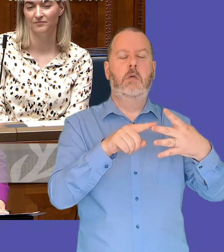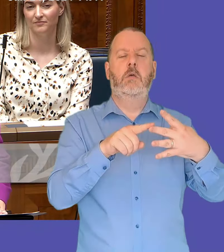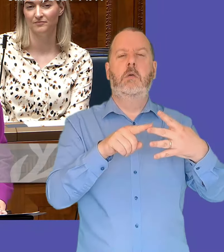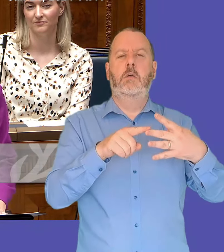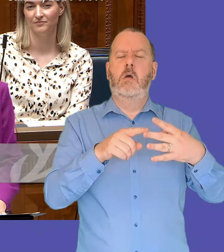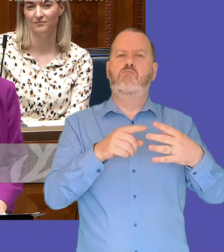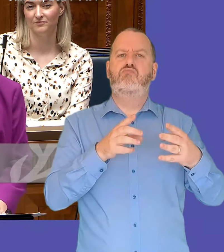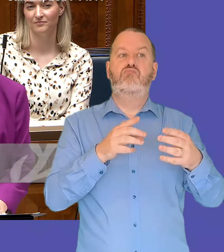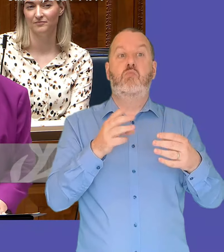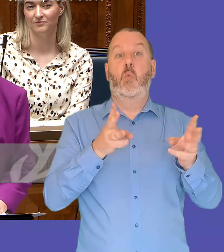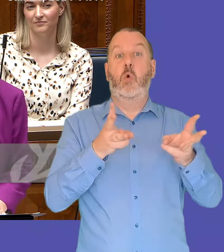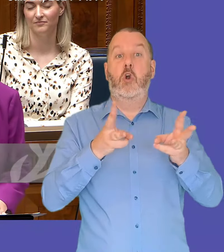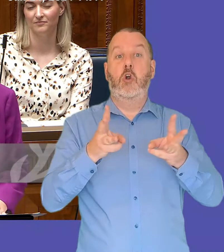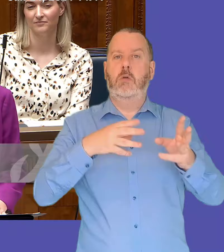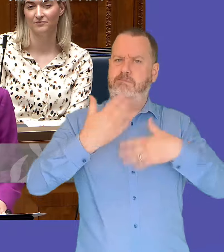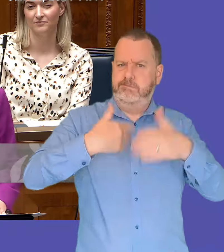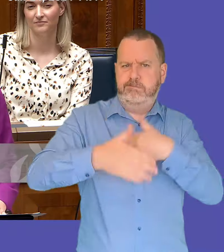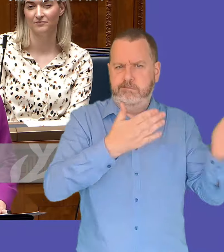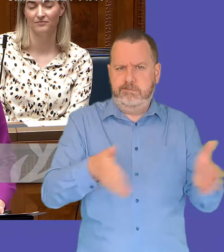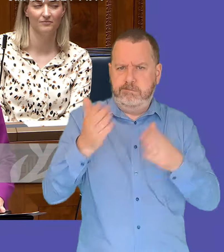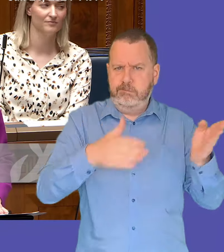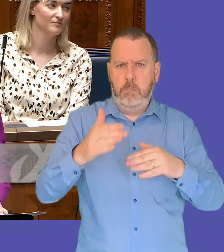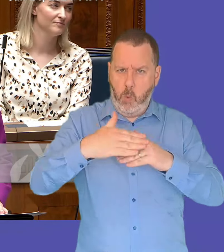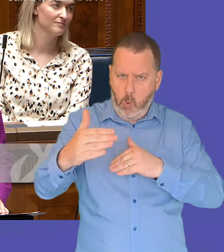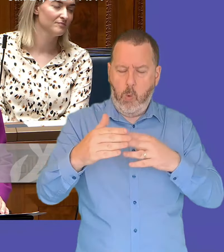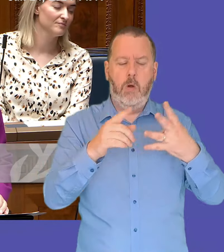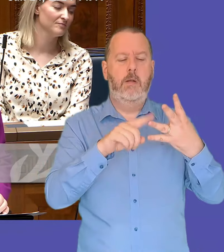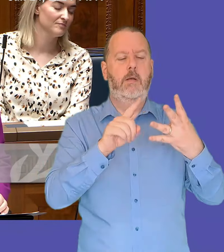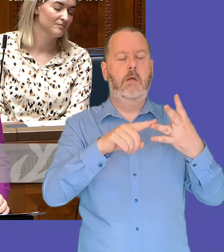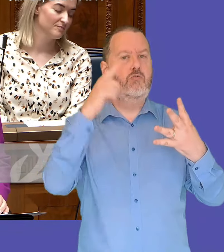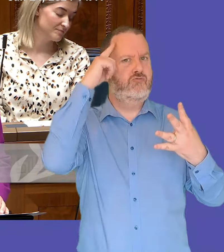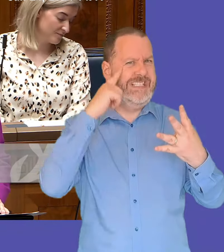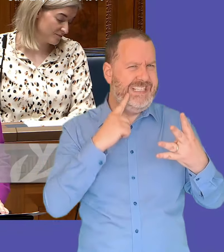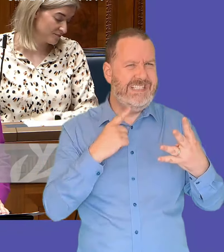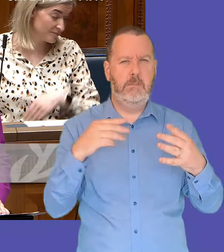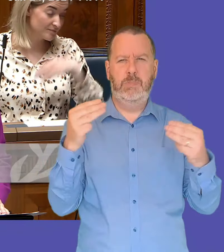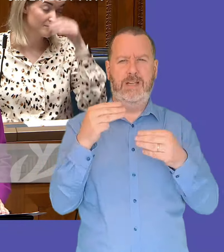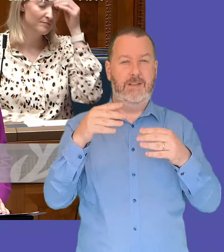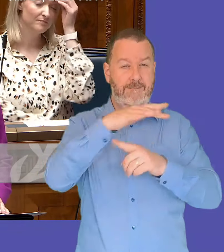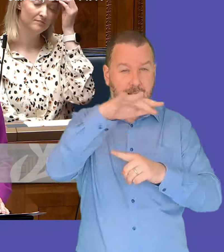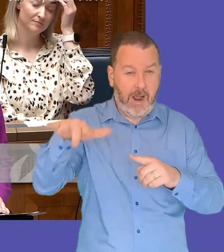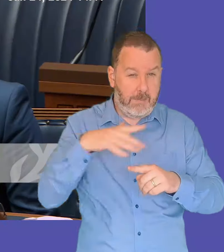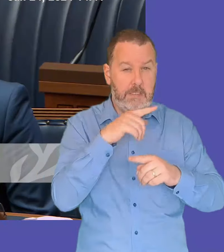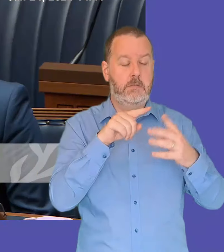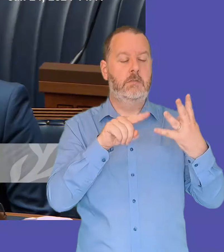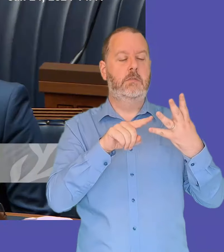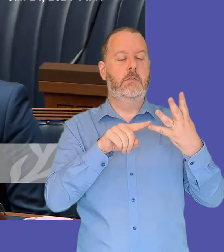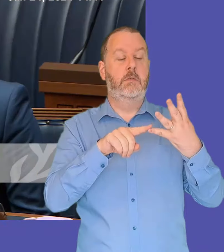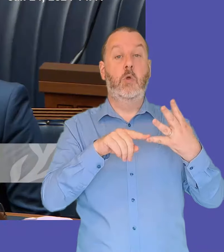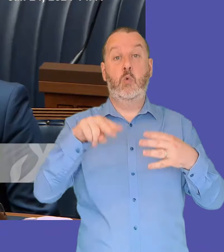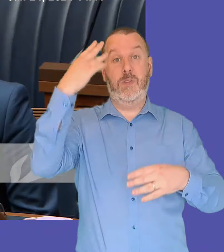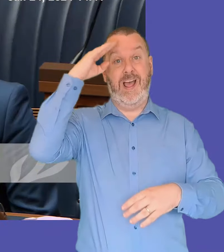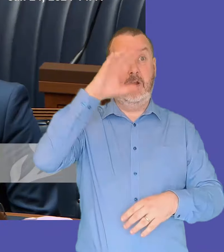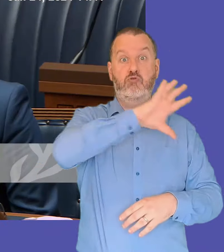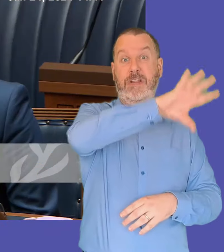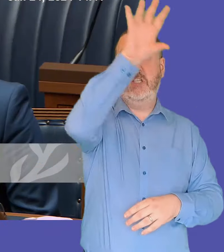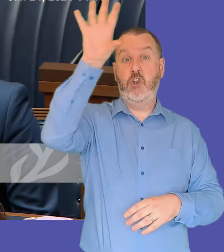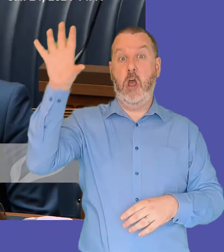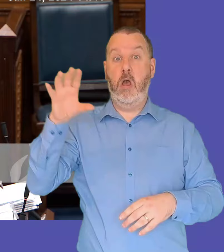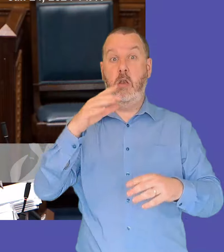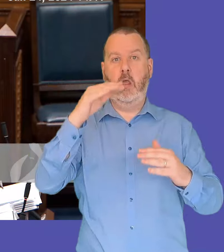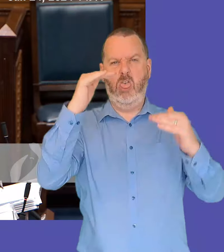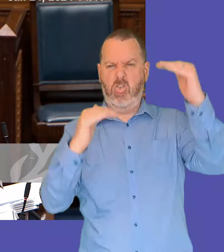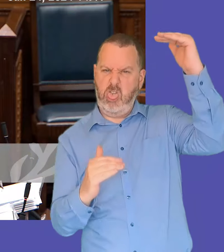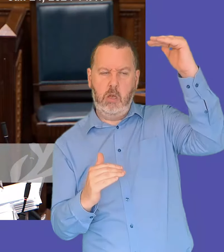huge um area the green economy because there's clear huge potential there and regional balance because we need to make sure that everybody shares in the